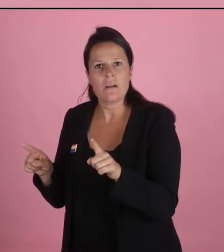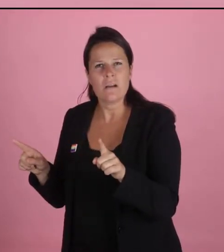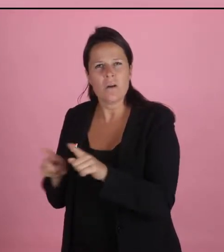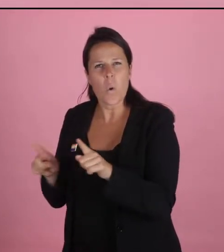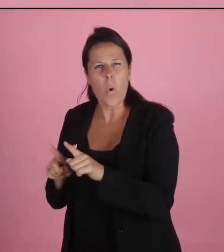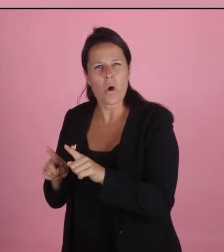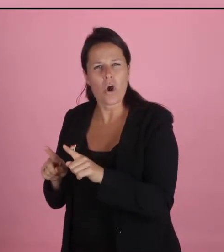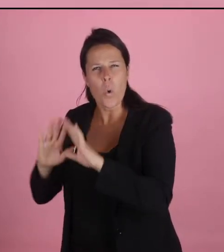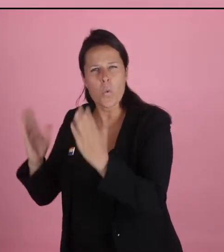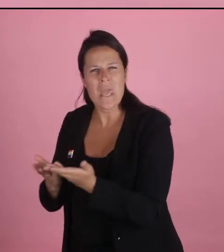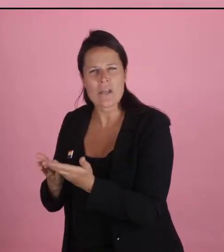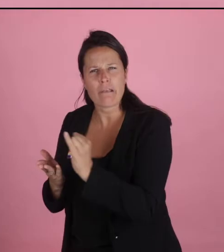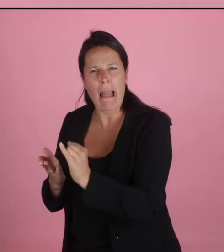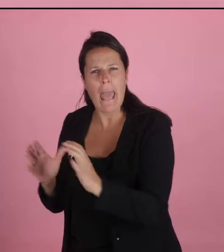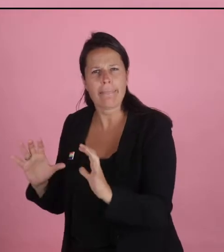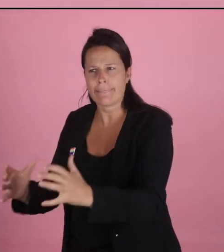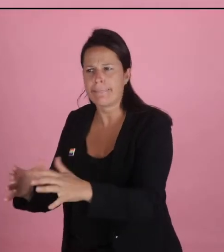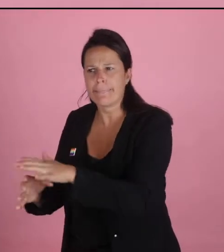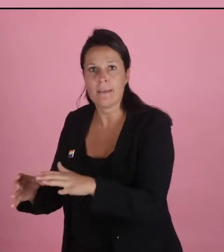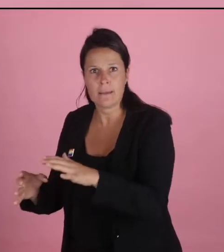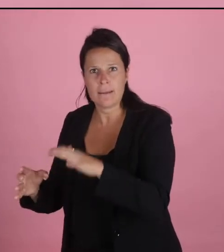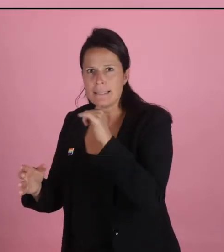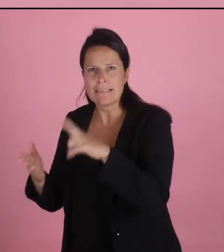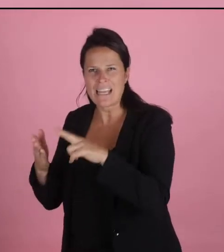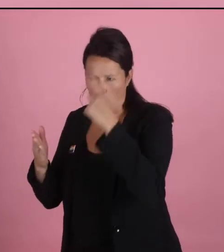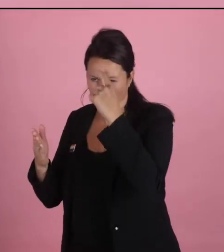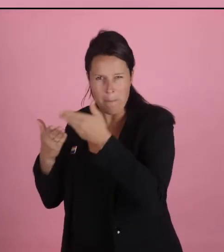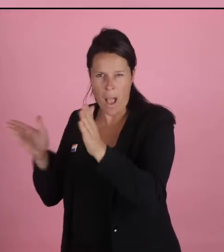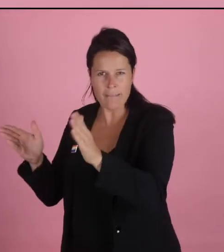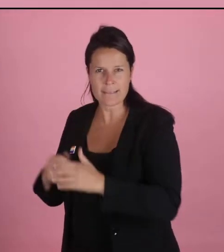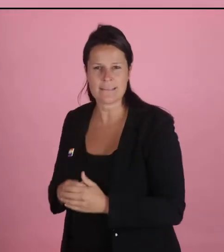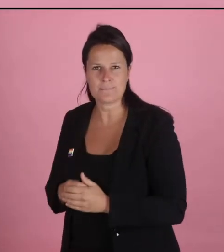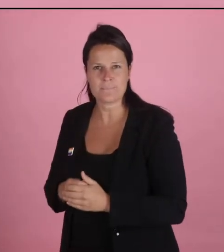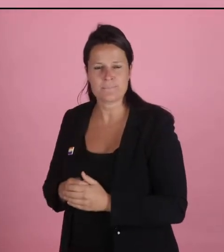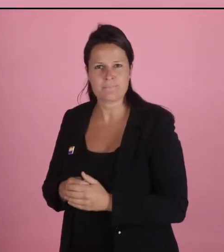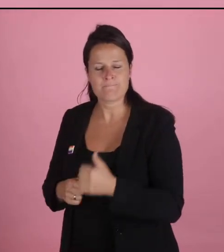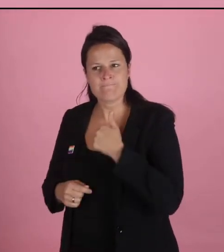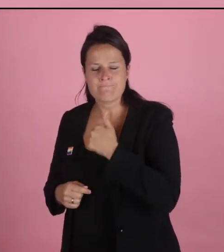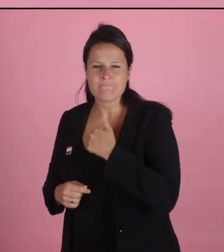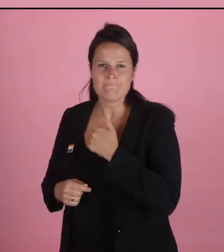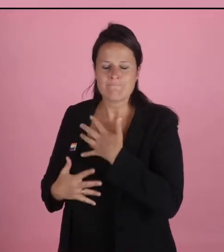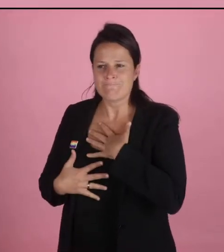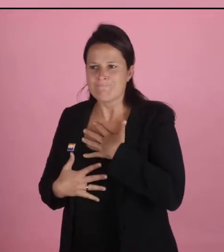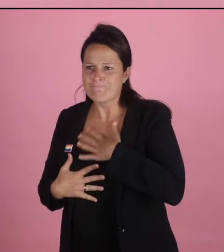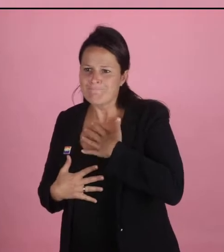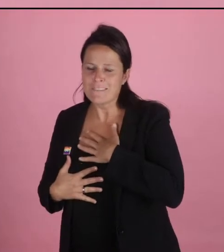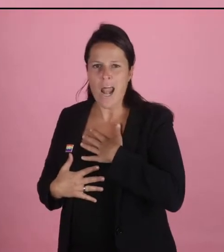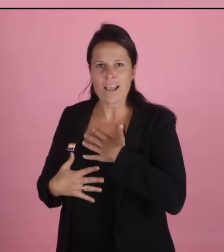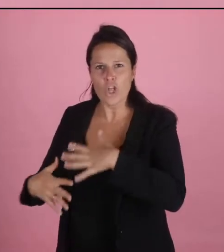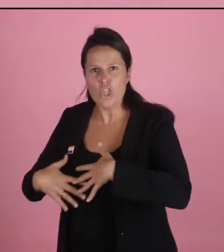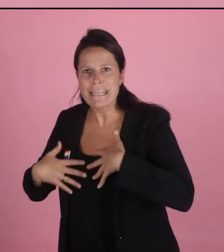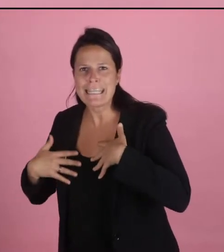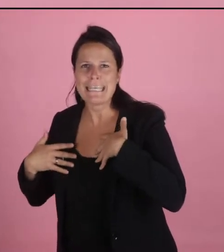at the same time, it's a little bit small and not as open-minded, so I like to